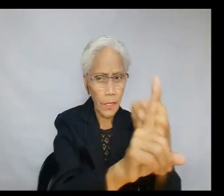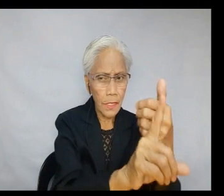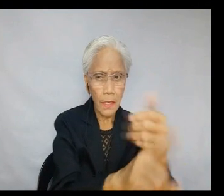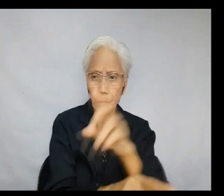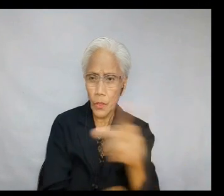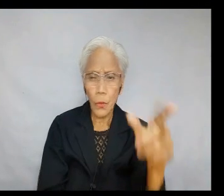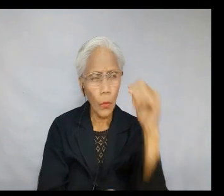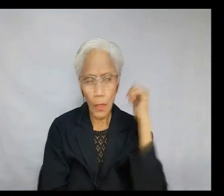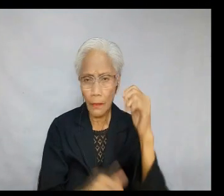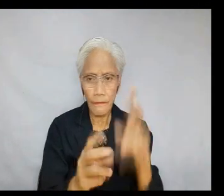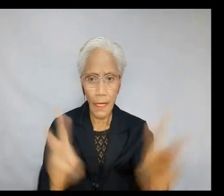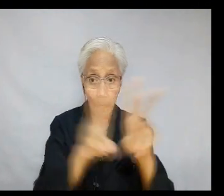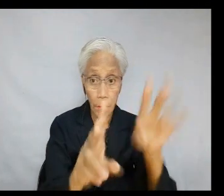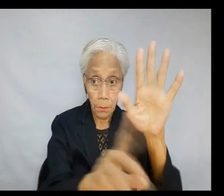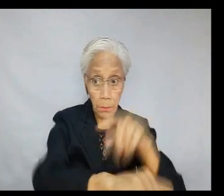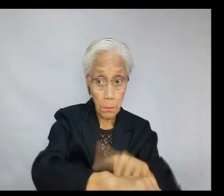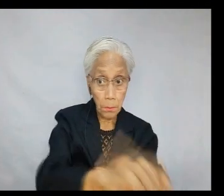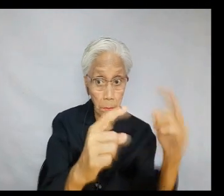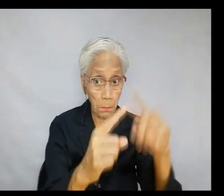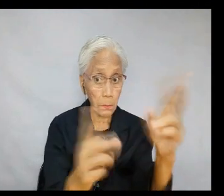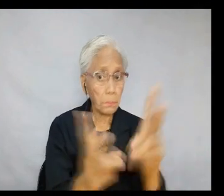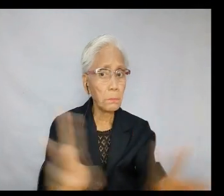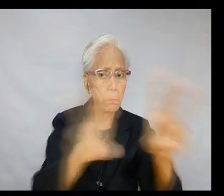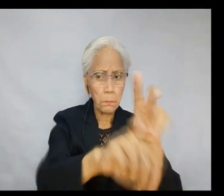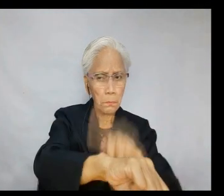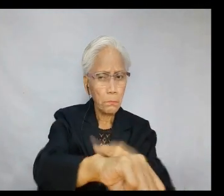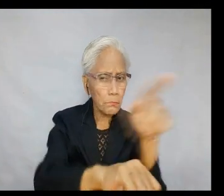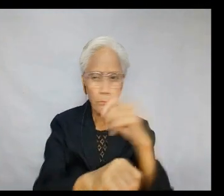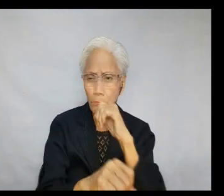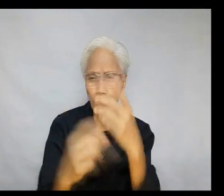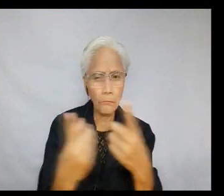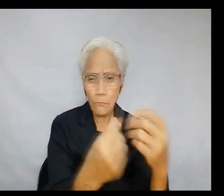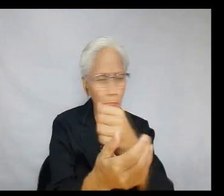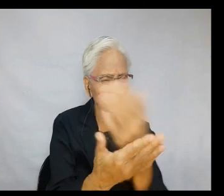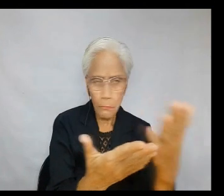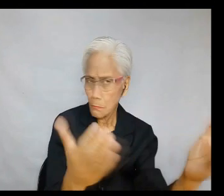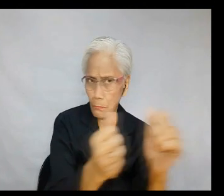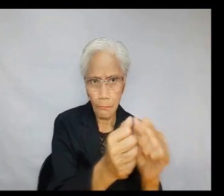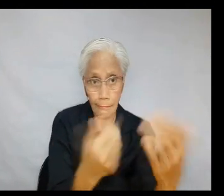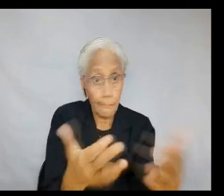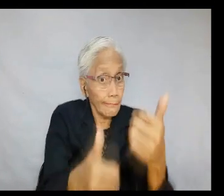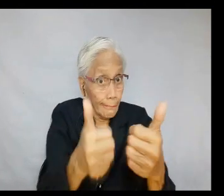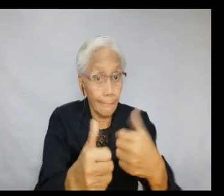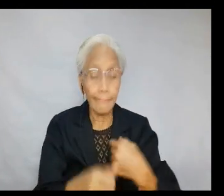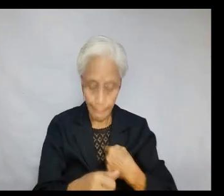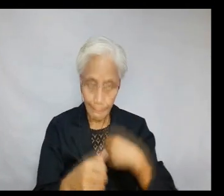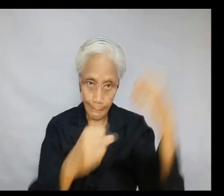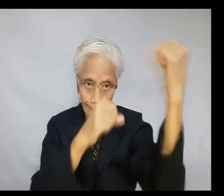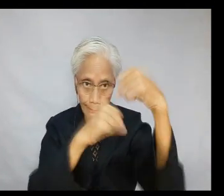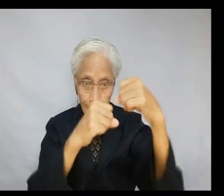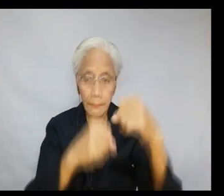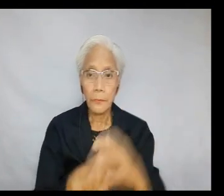Peck said, 5. you value yourself, you won't value your time. 6. Until you value your time, you will not do anything with it.